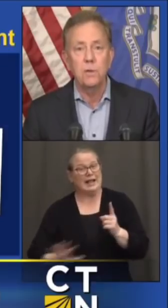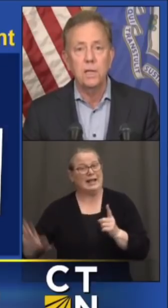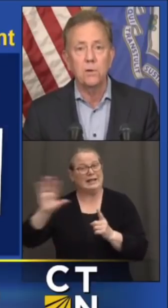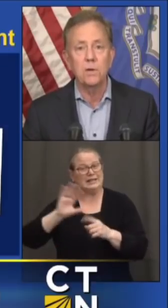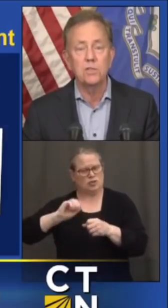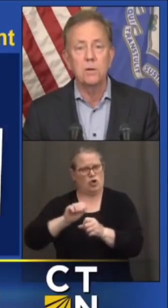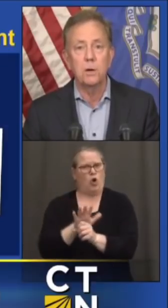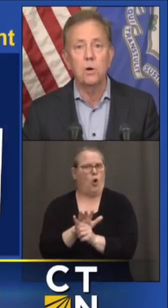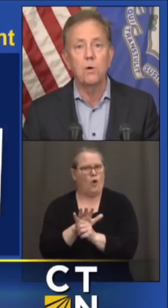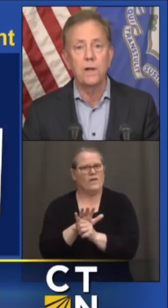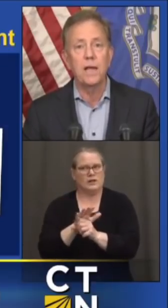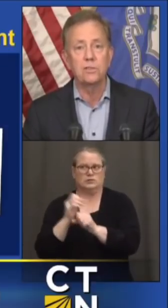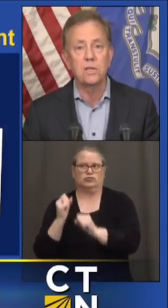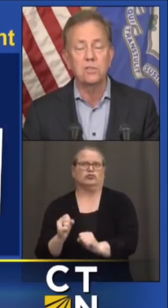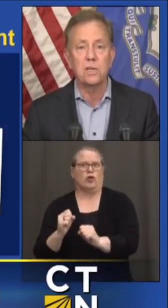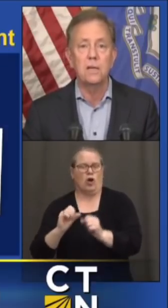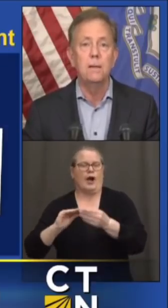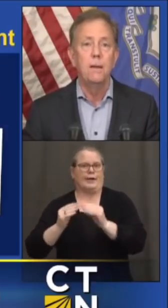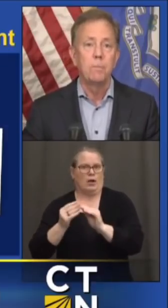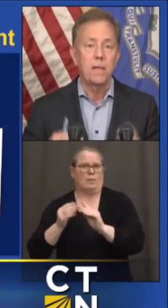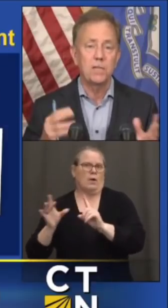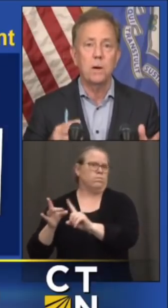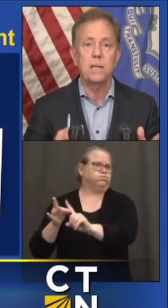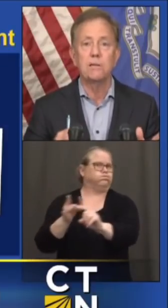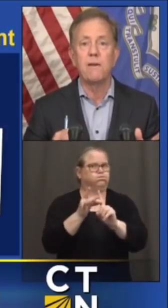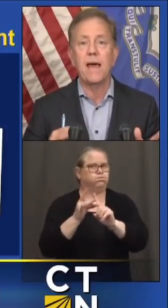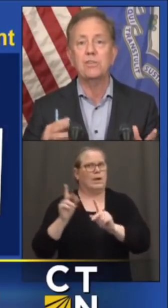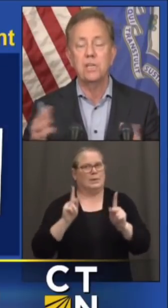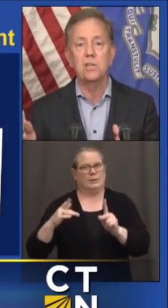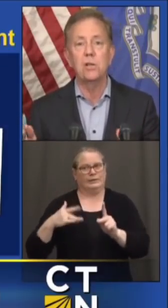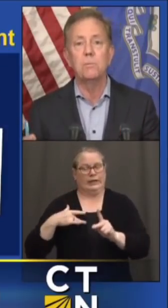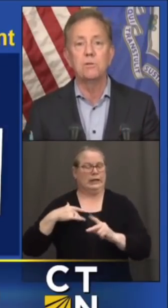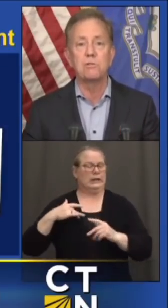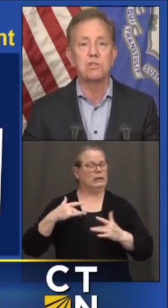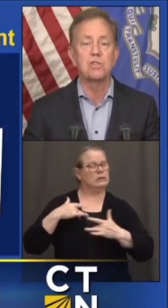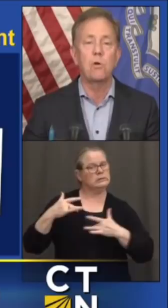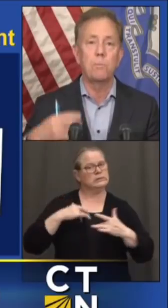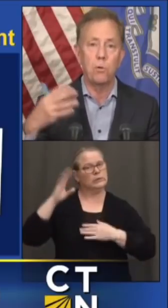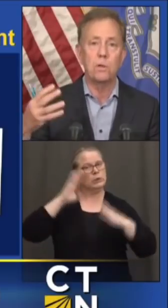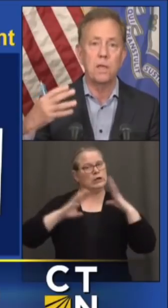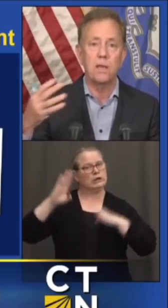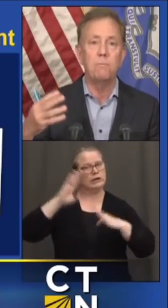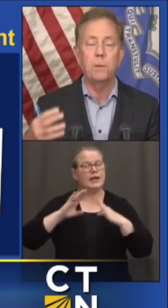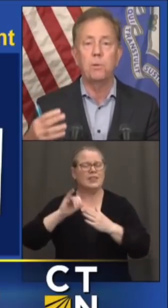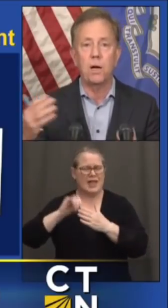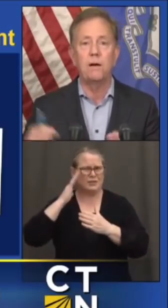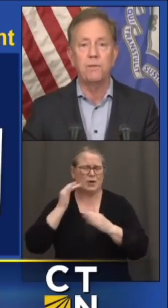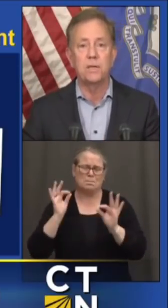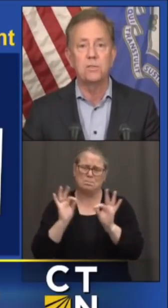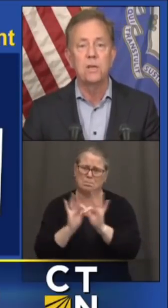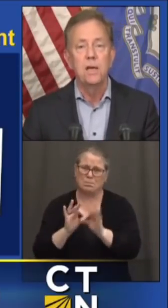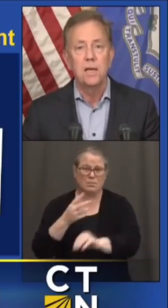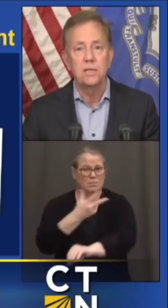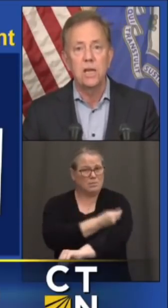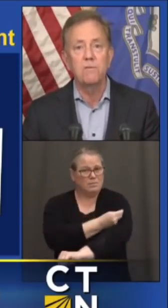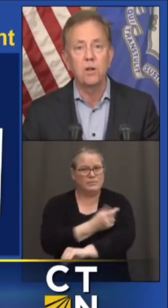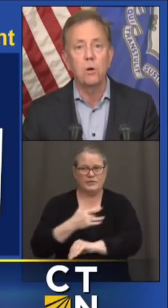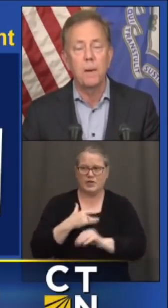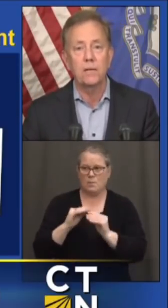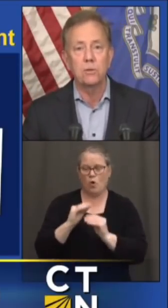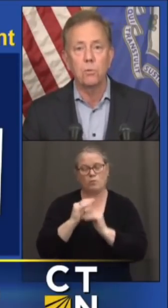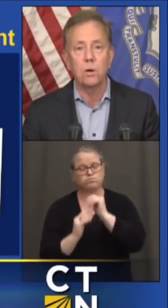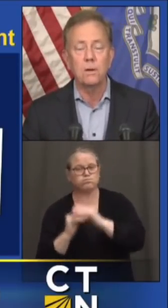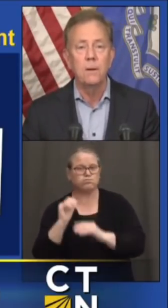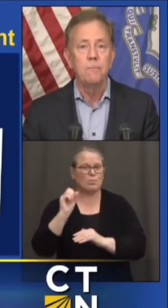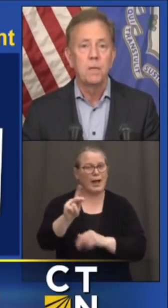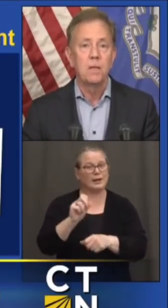I do think there is some COVID hesitancy. That's why these vaccine numbers are so important to give people confidence. It's safe to